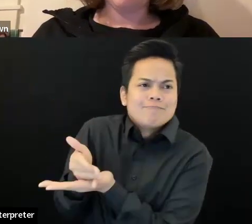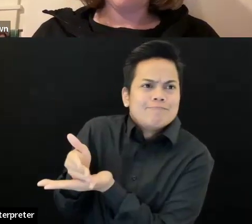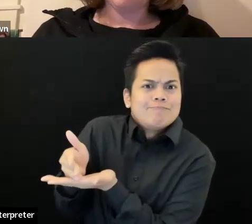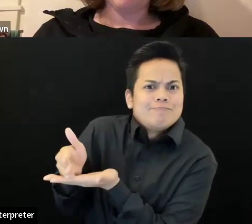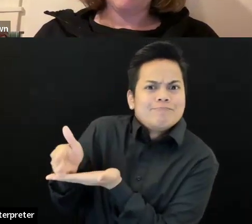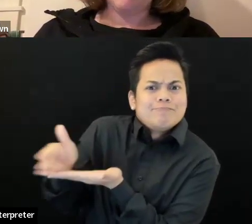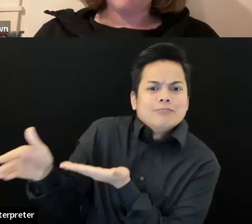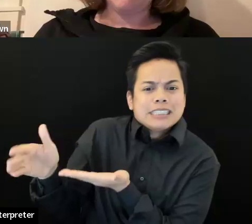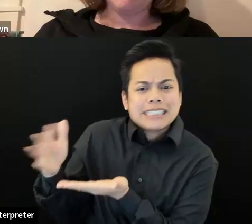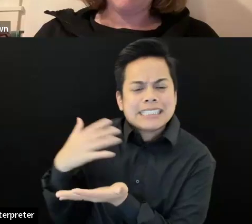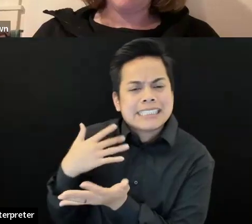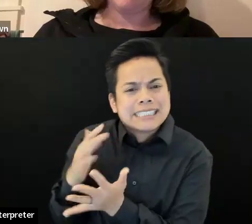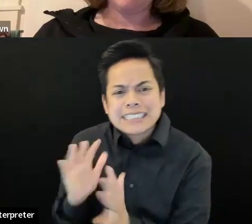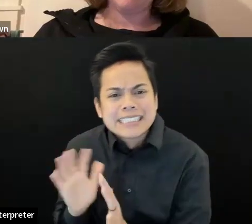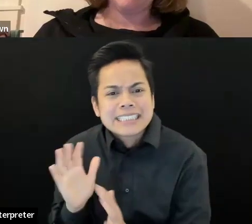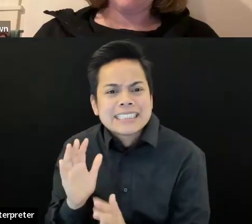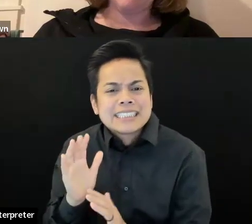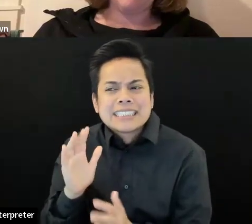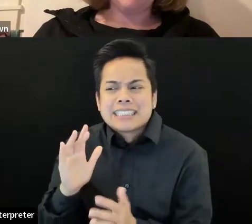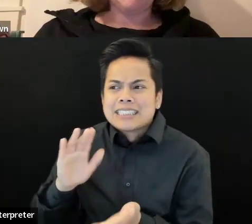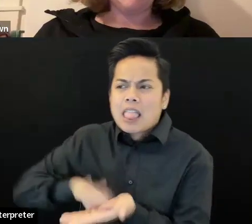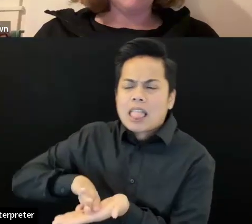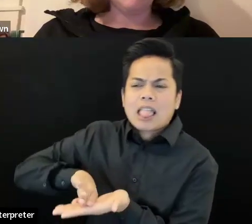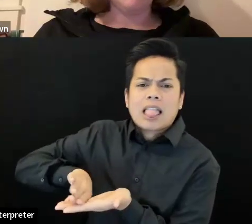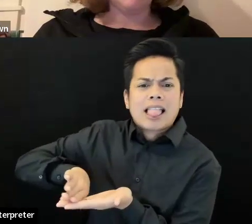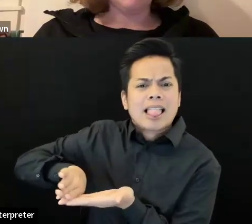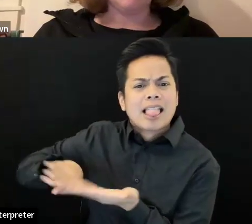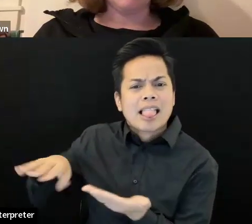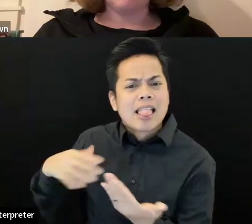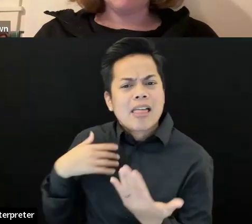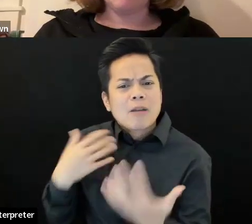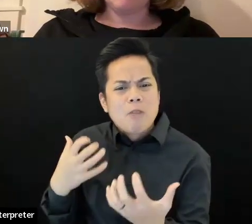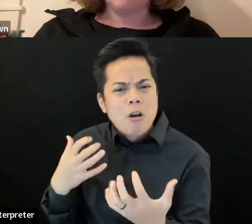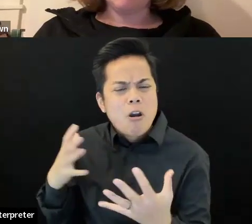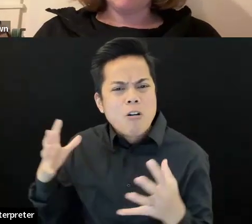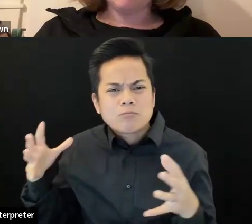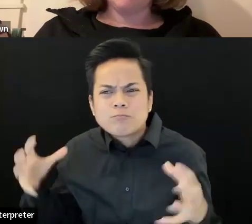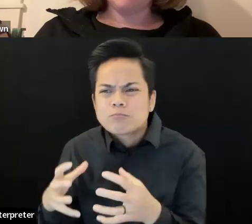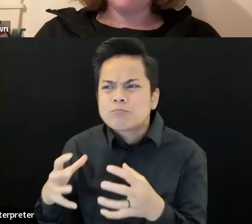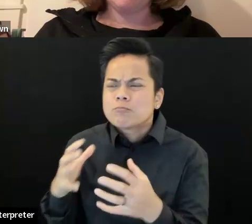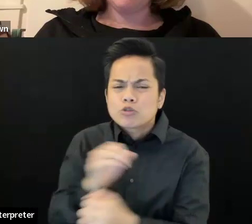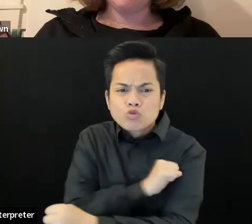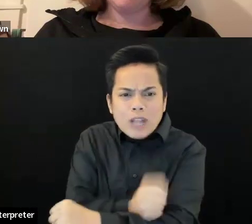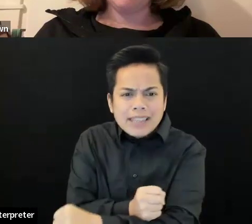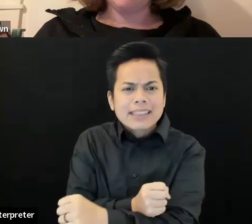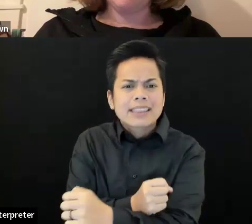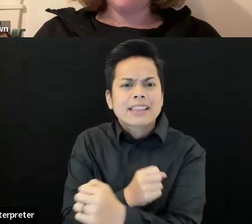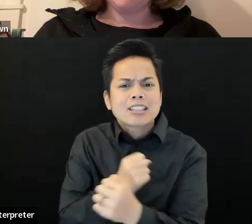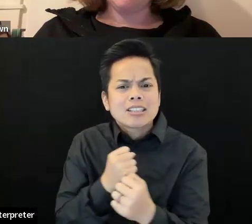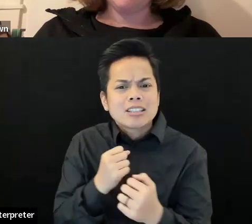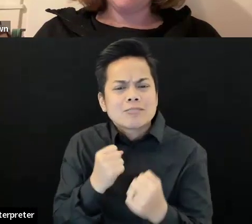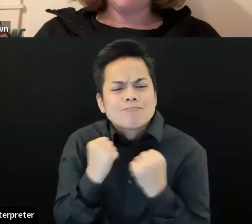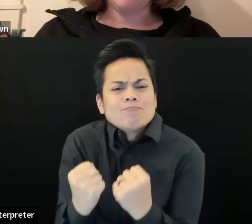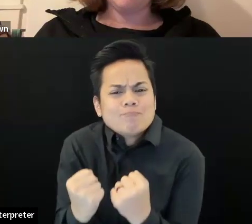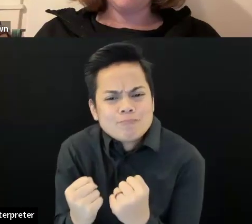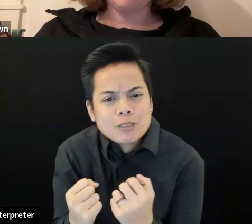is strengthened and, and has become much worse. Um, so I think it's so important that we're going to have this space. Um, I